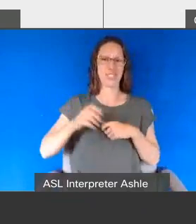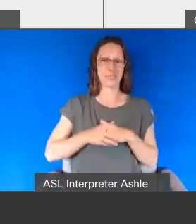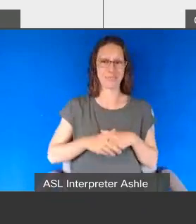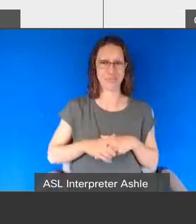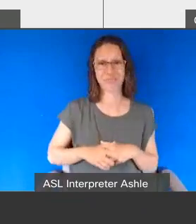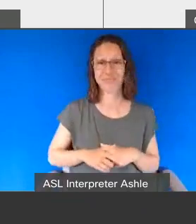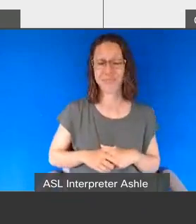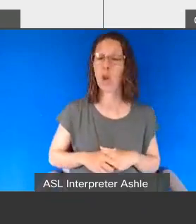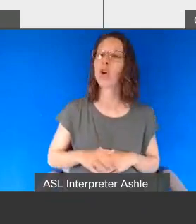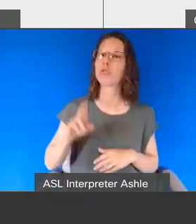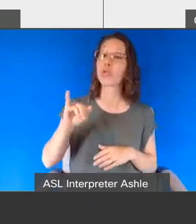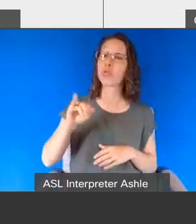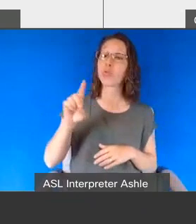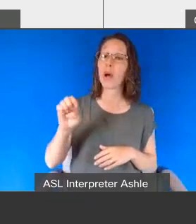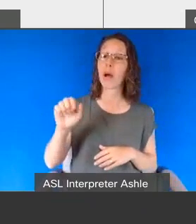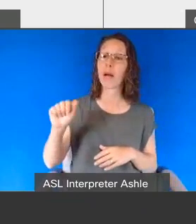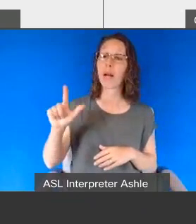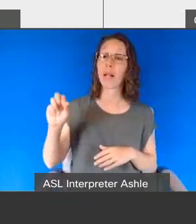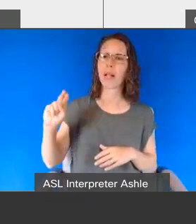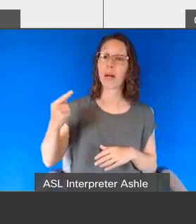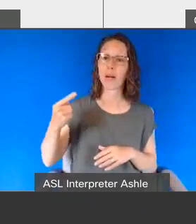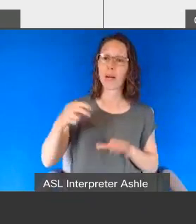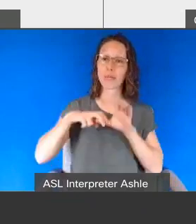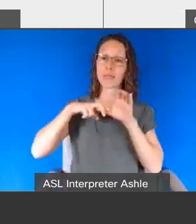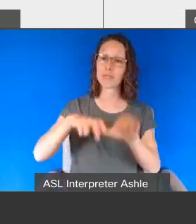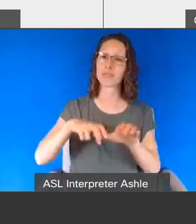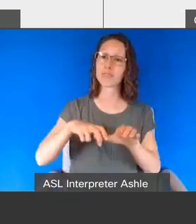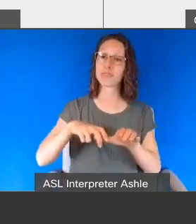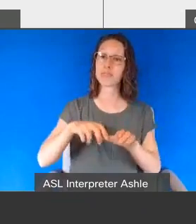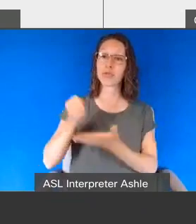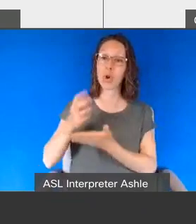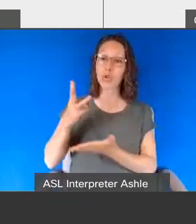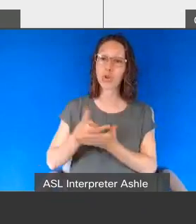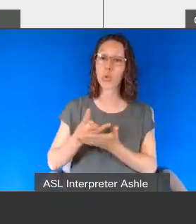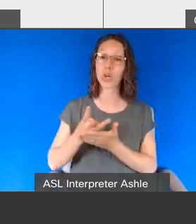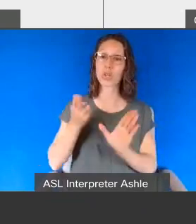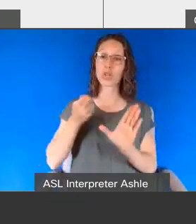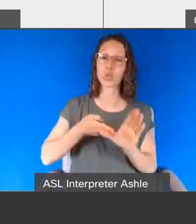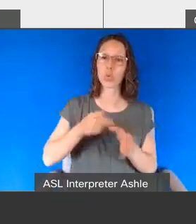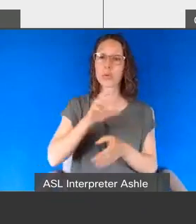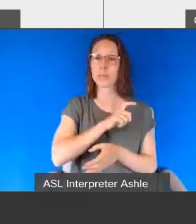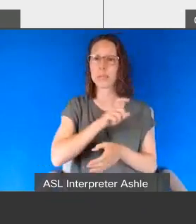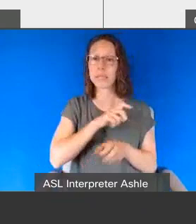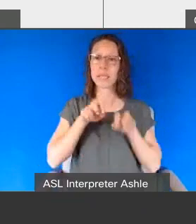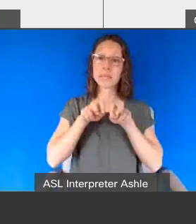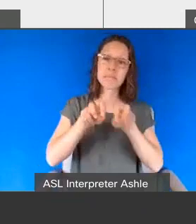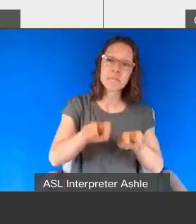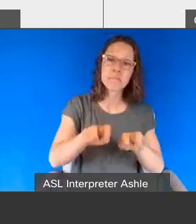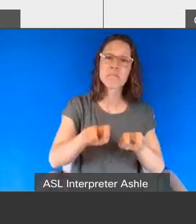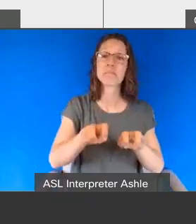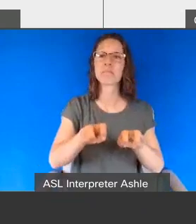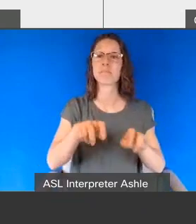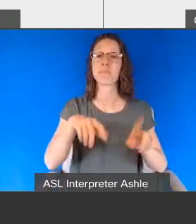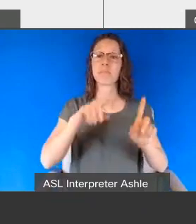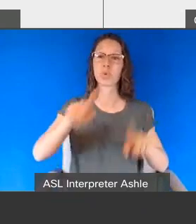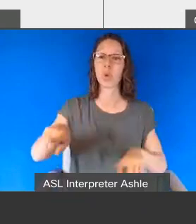in and it's been widely regarded as highly successful in dauphin county and they've been doing it